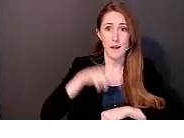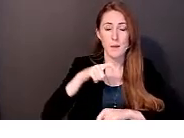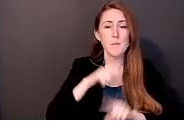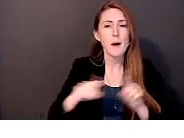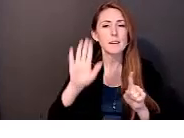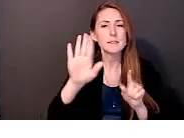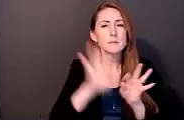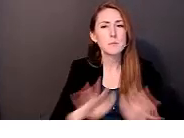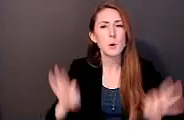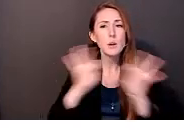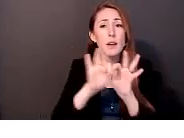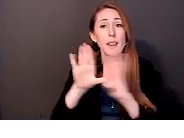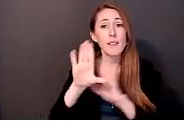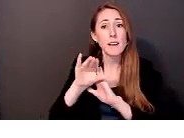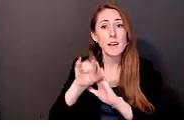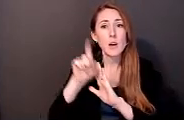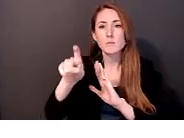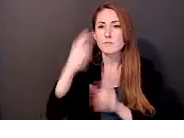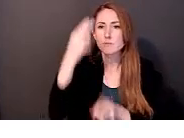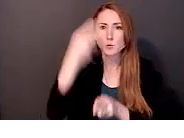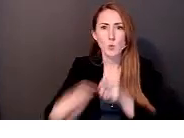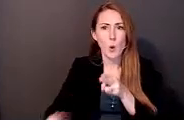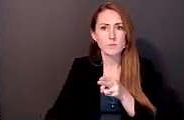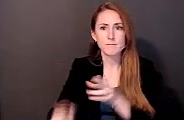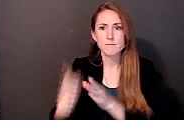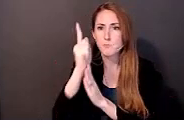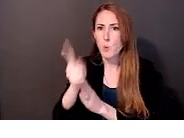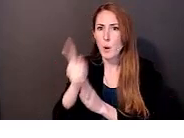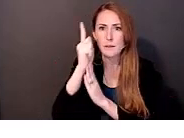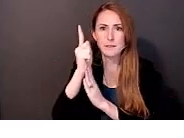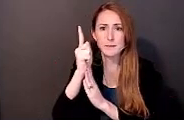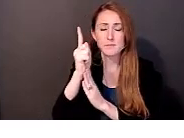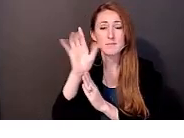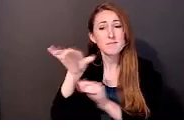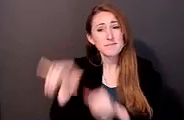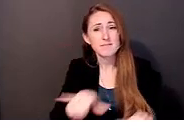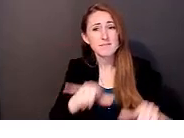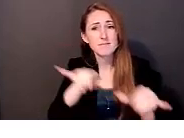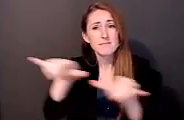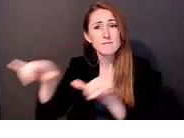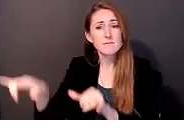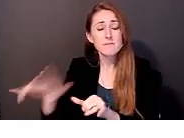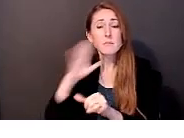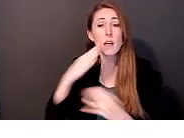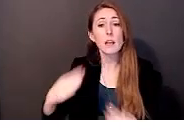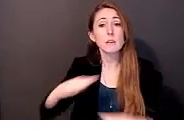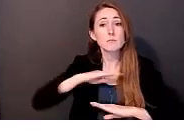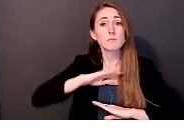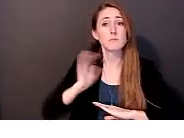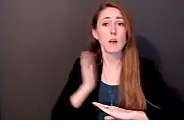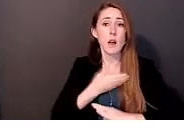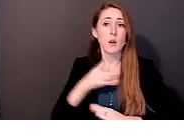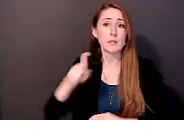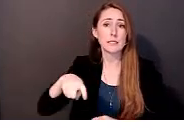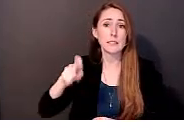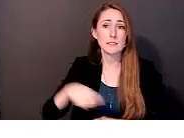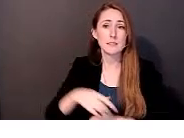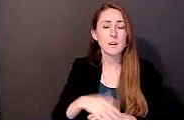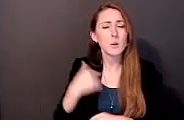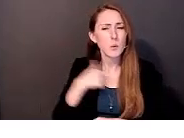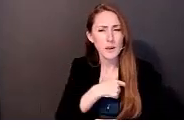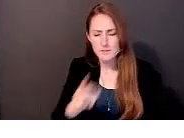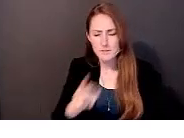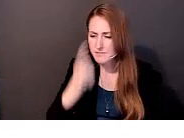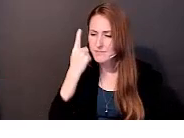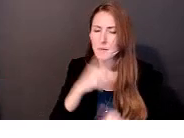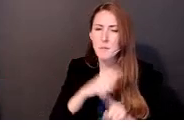videos. One minute is the standard and would suit our purposes well enough. We recognize that it's just going to be a